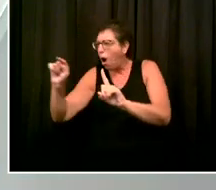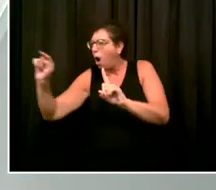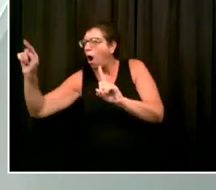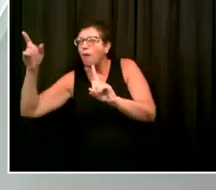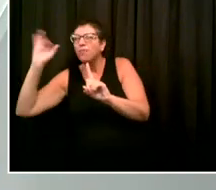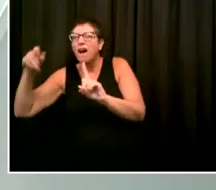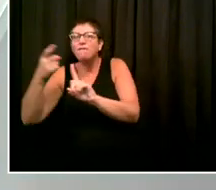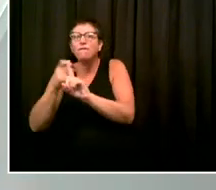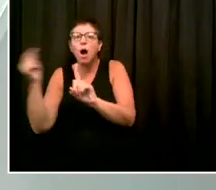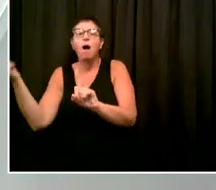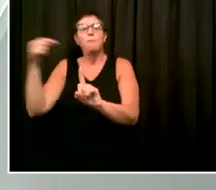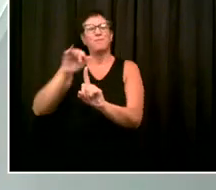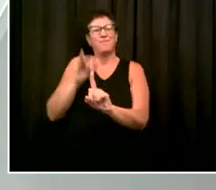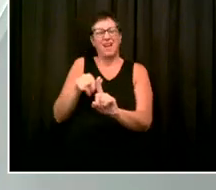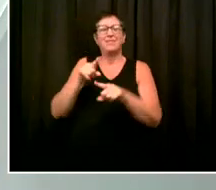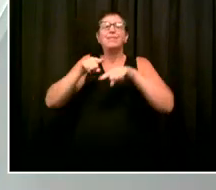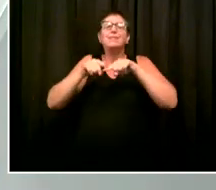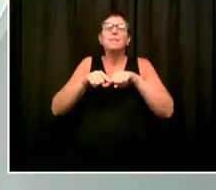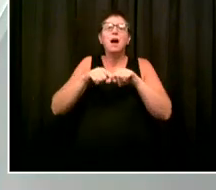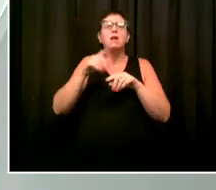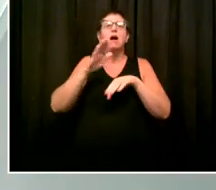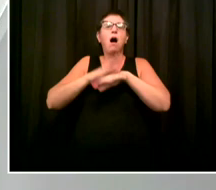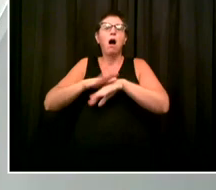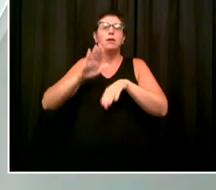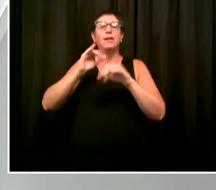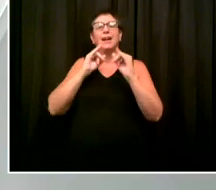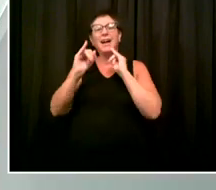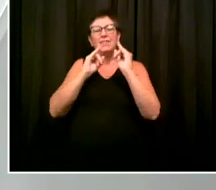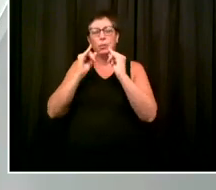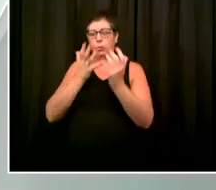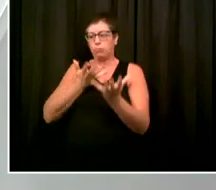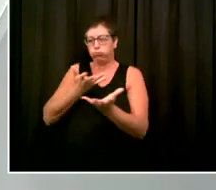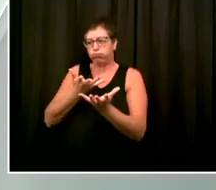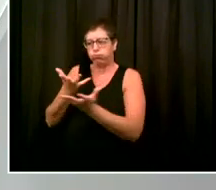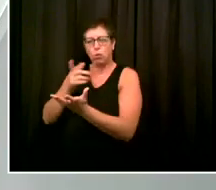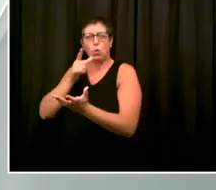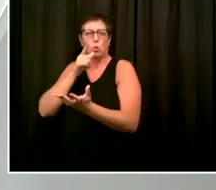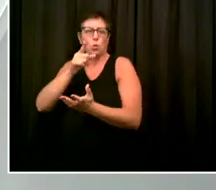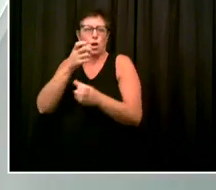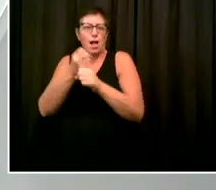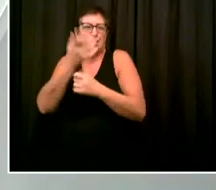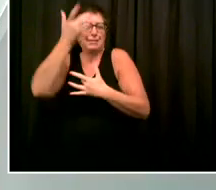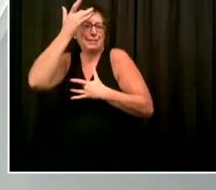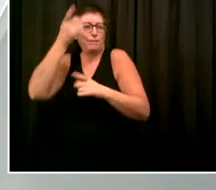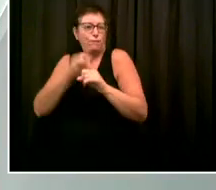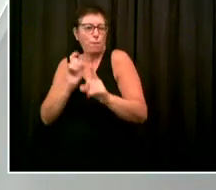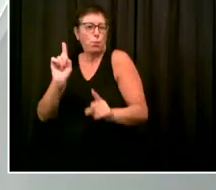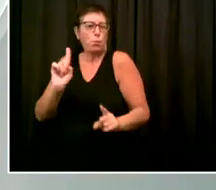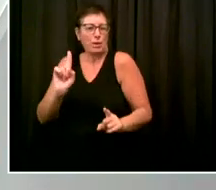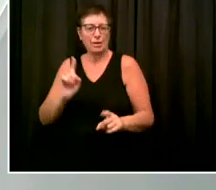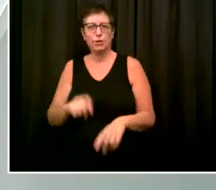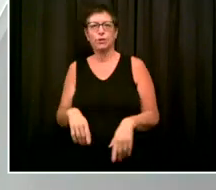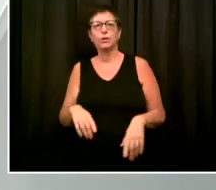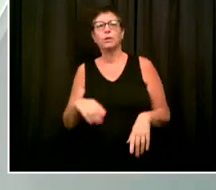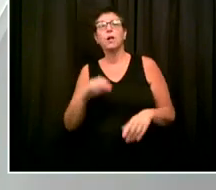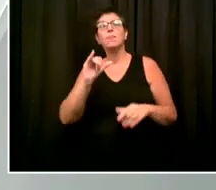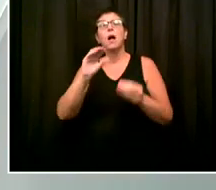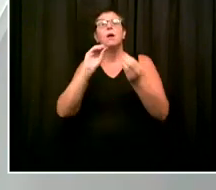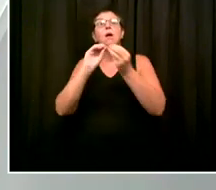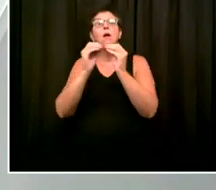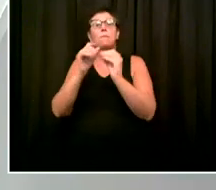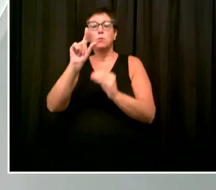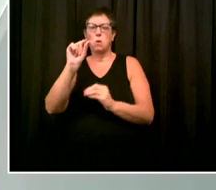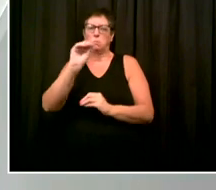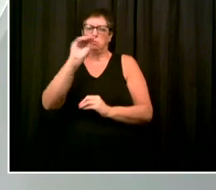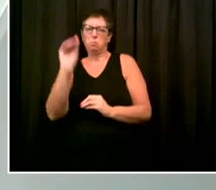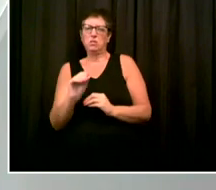case to whether it had traveled or not. So as the mayor has reported, that number is around 20 percent. And it's been at that rate for the past few weeks. Dr. Choksi,